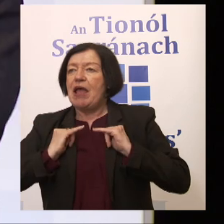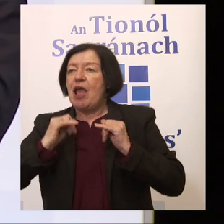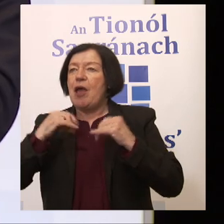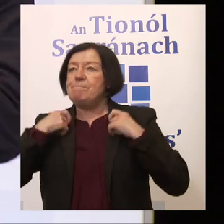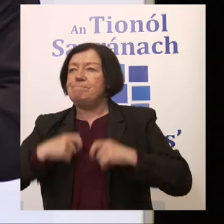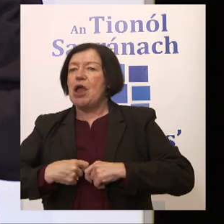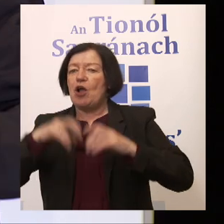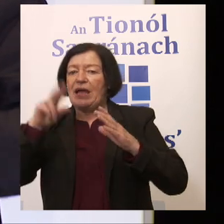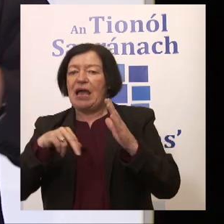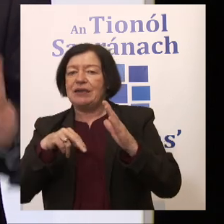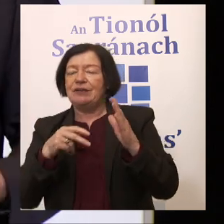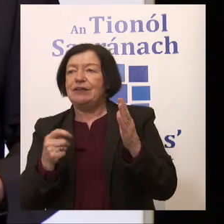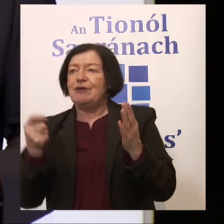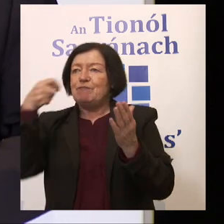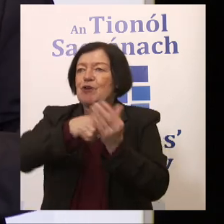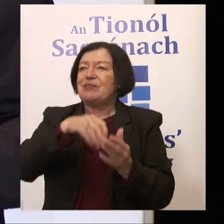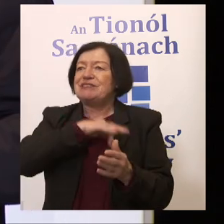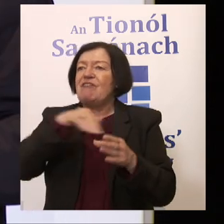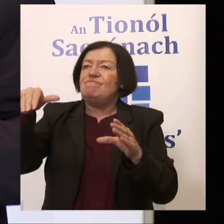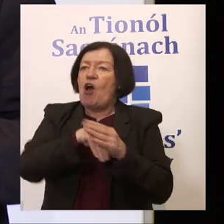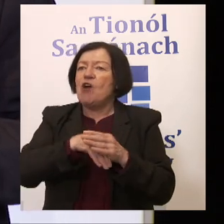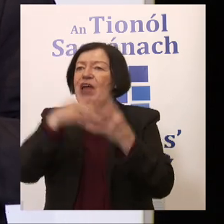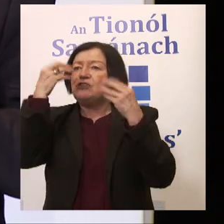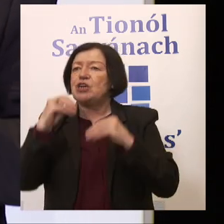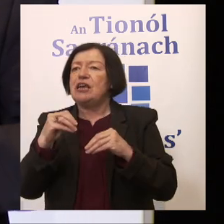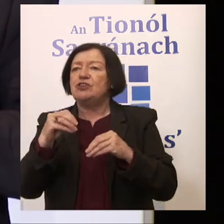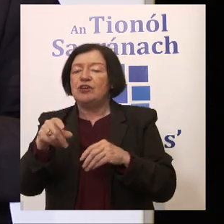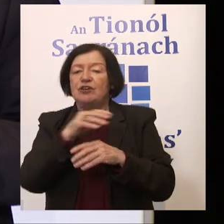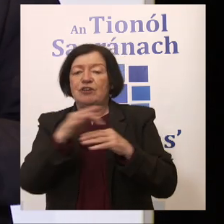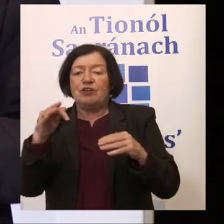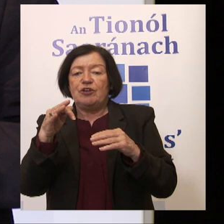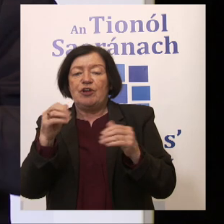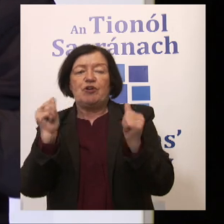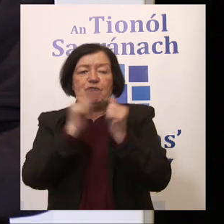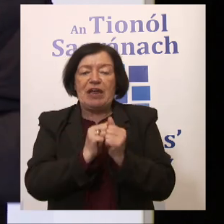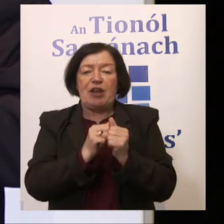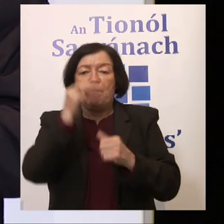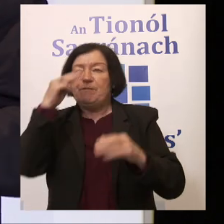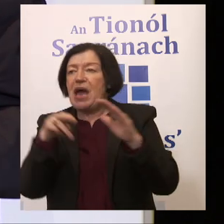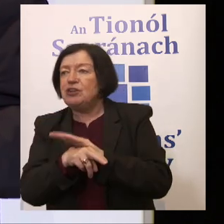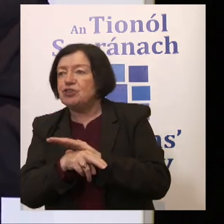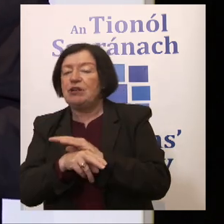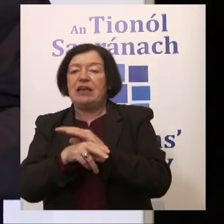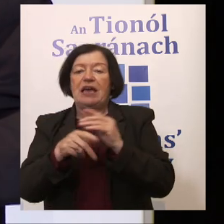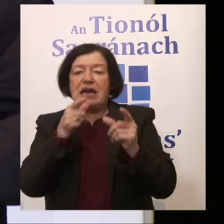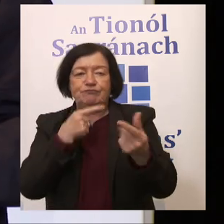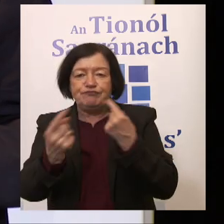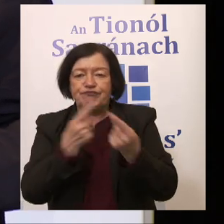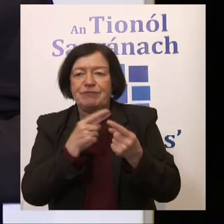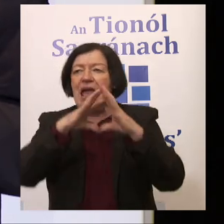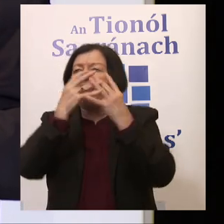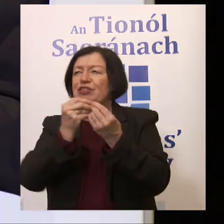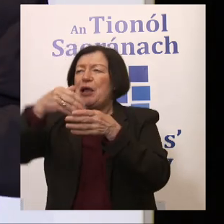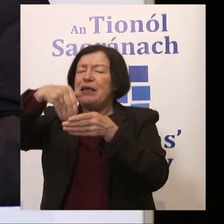can actually insert themselves within education. So all the way from convener and manager through to broker and mediator and everything in between.